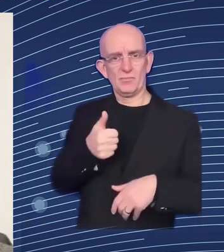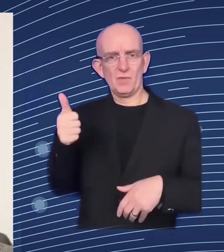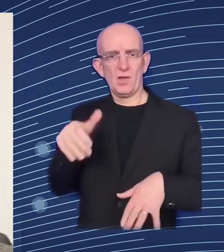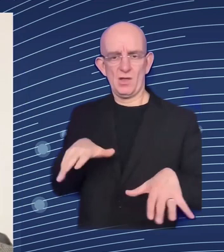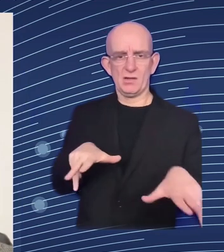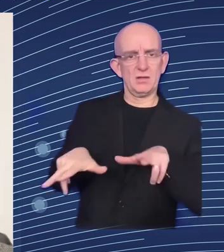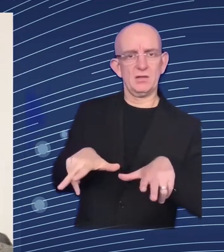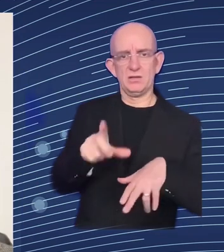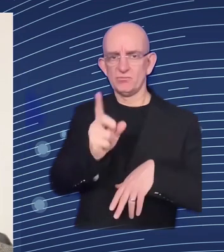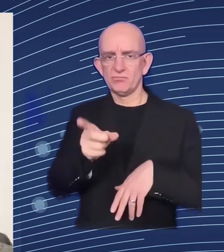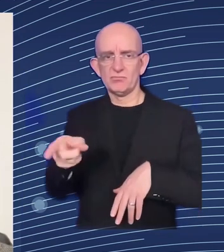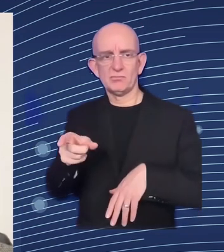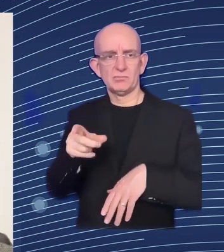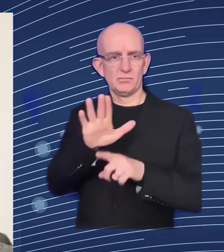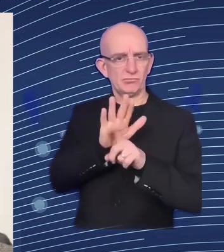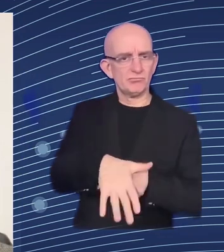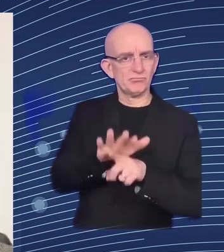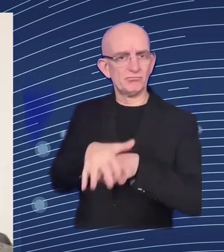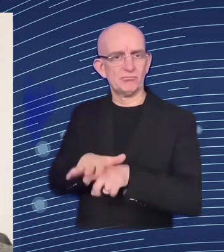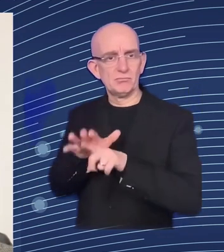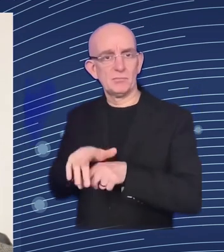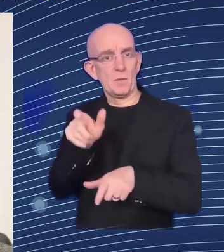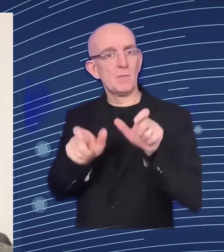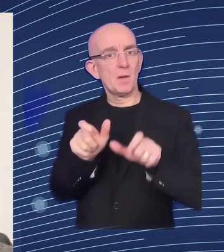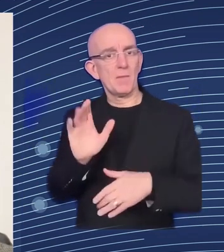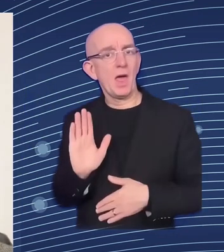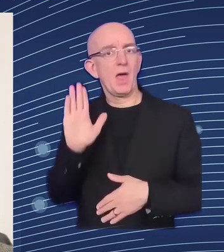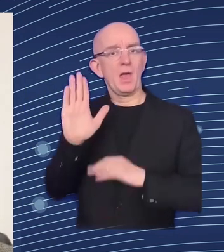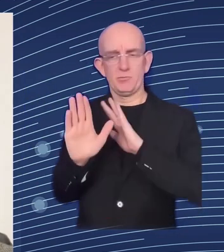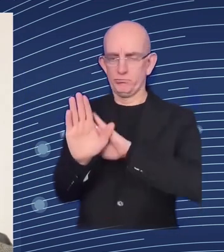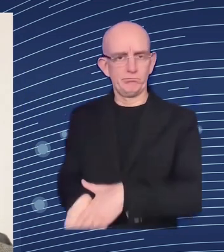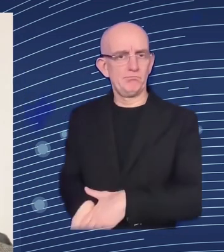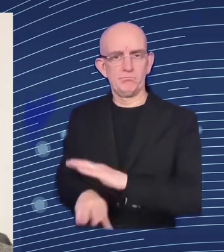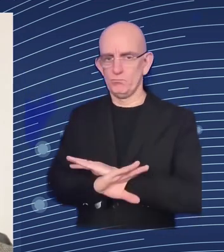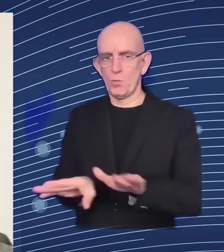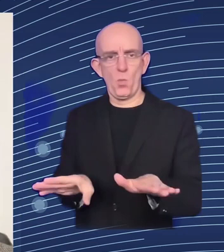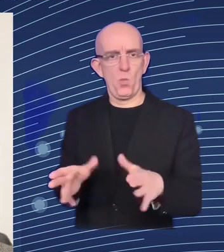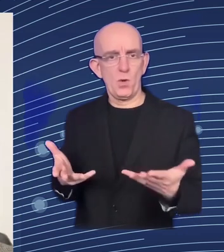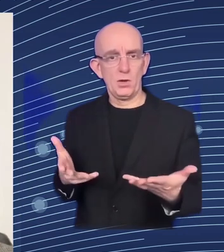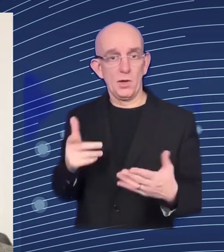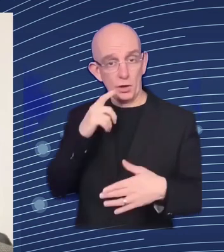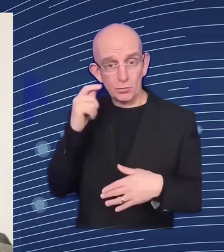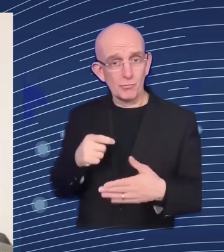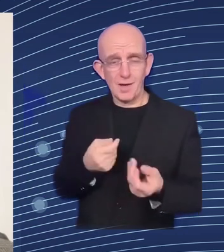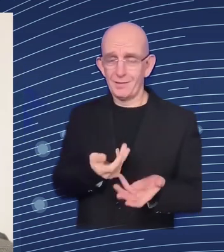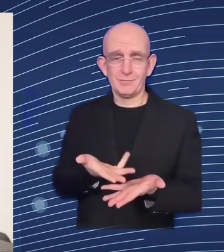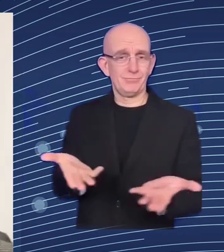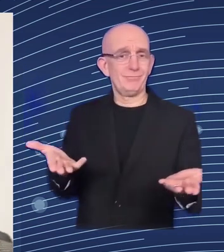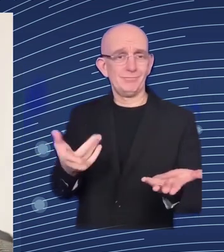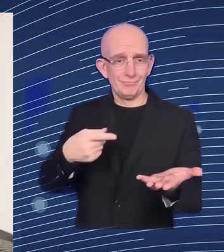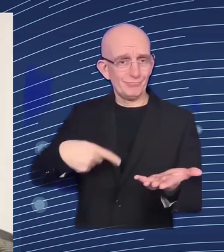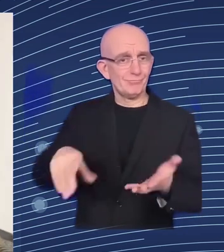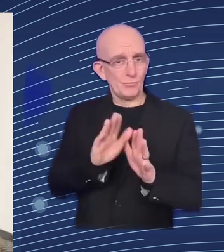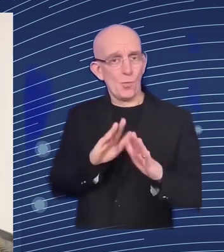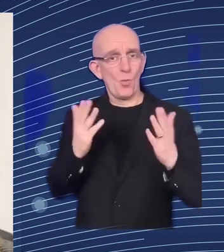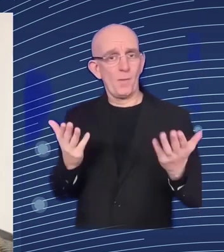keep this resilience and uh to to prepare also the perspective that's a very important political perspective which is